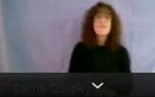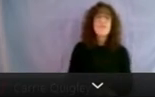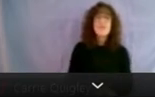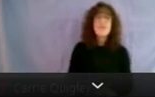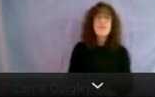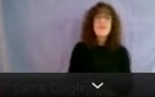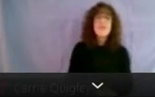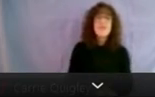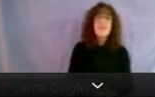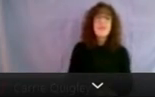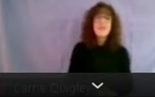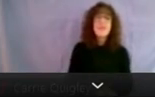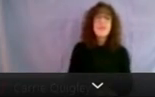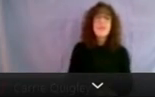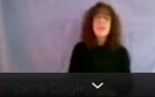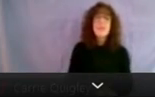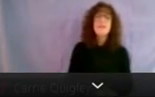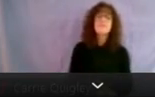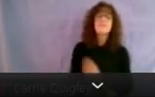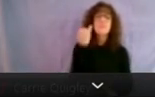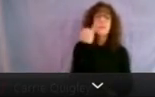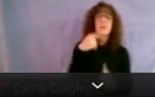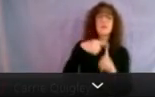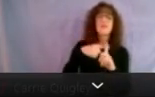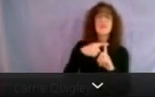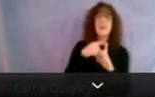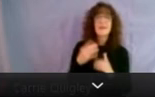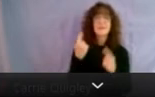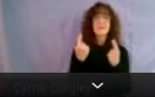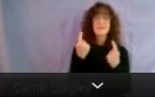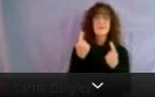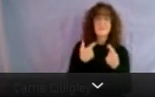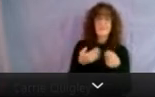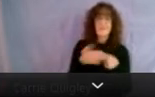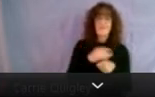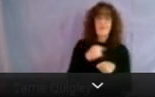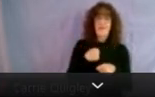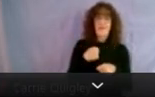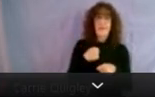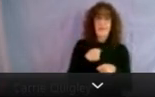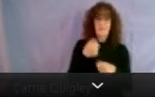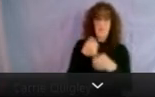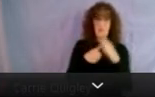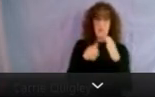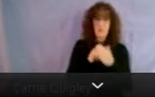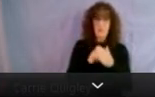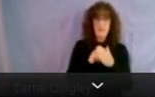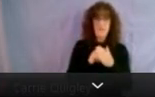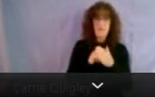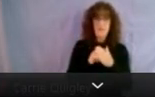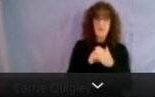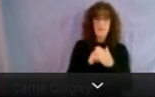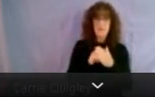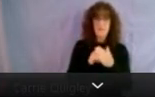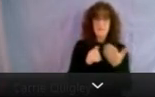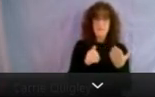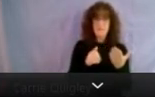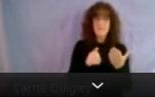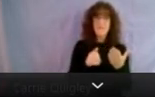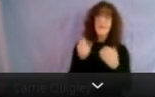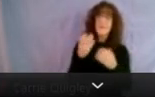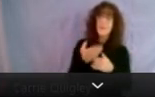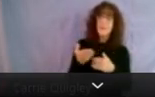All right. So if you're a tenant and you're wondering, am I covered, uh, there are a couple tools and none of them,